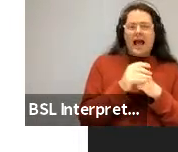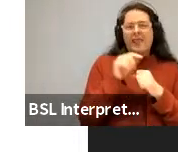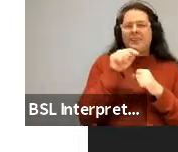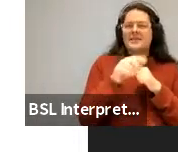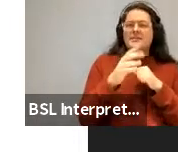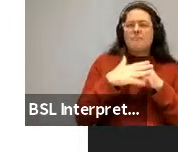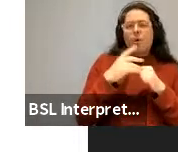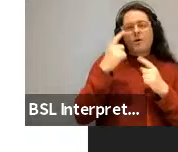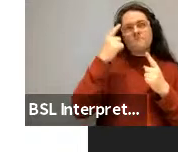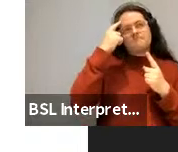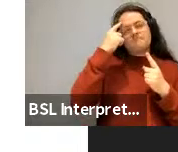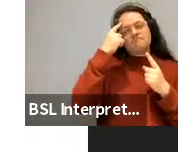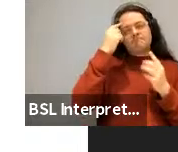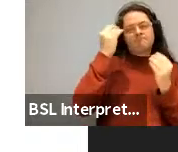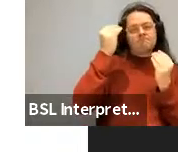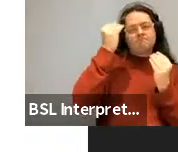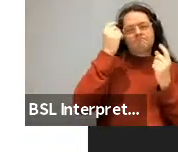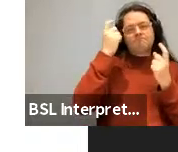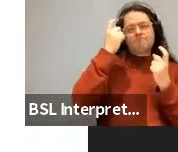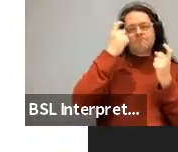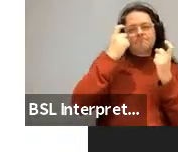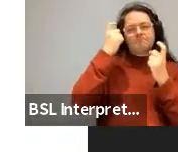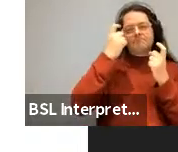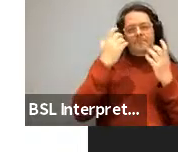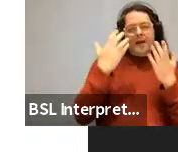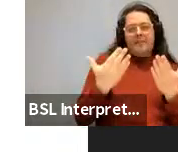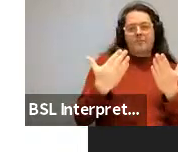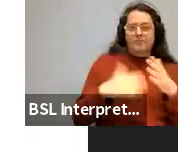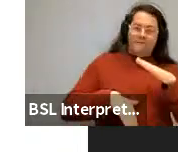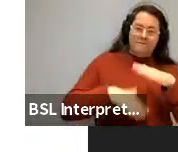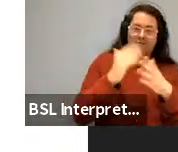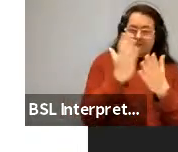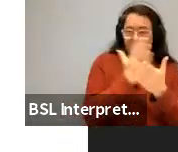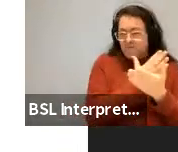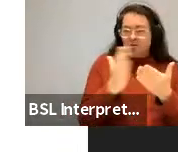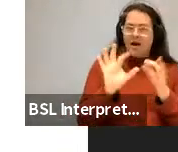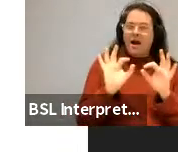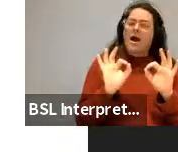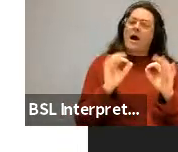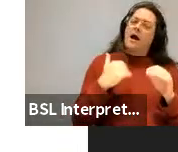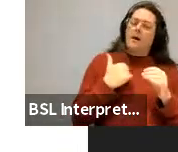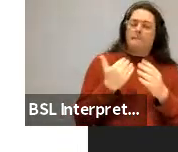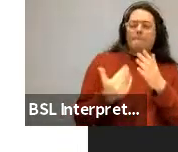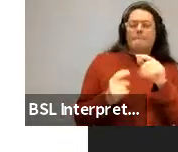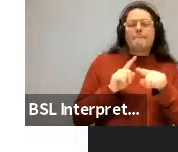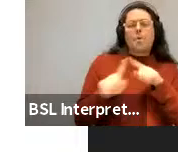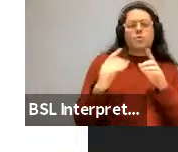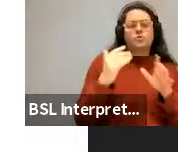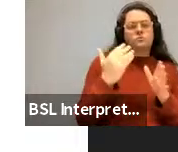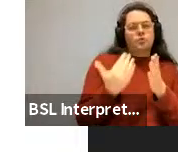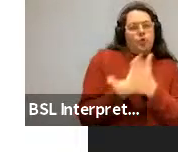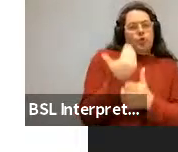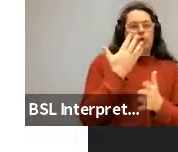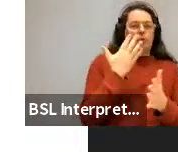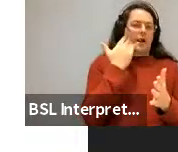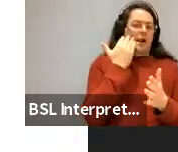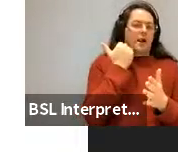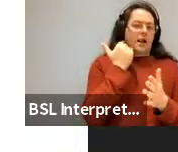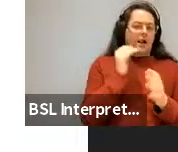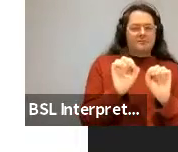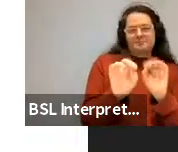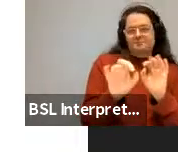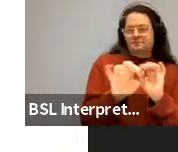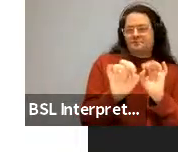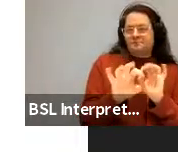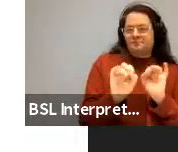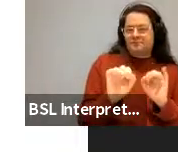some ways, but it's also, you know, it's also the newest of the things I'm going to talk about here today. I'm going to do something a little bit different. I'm